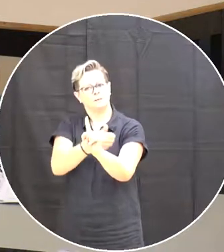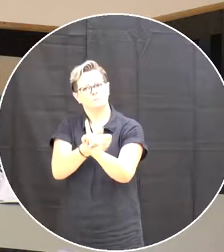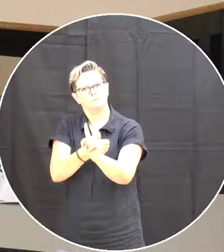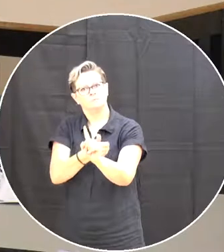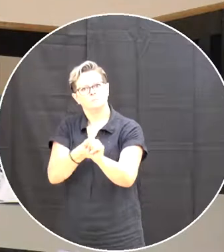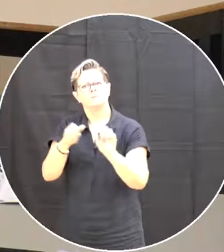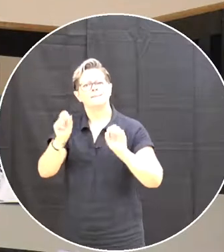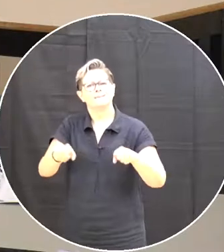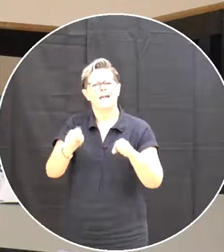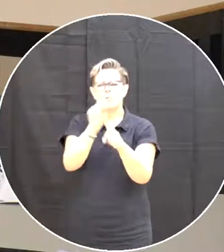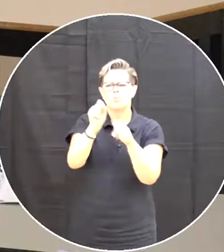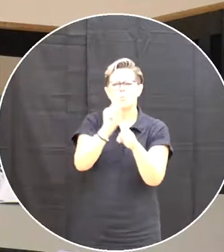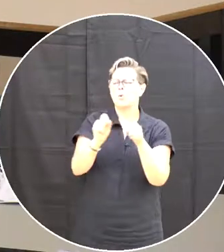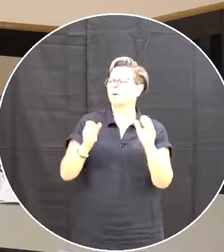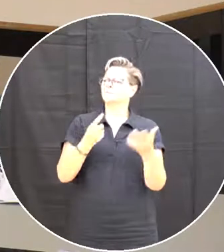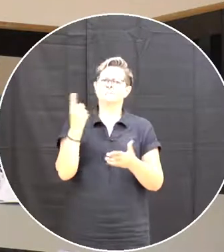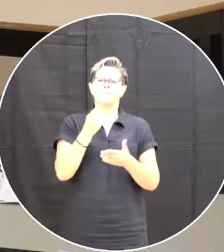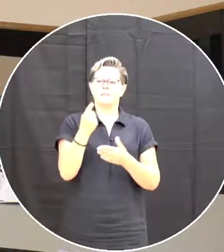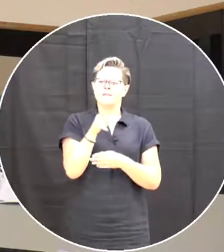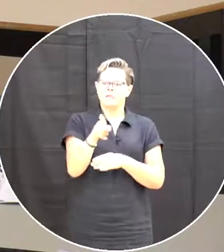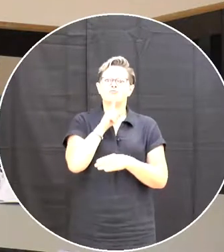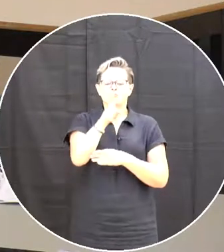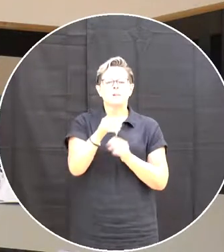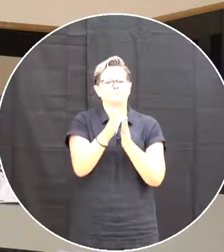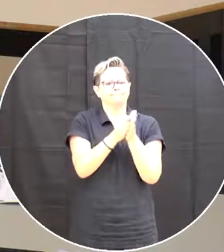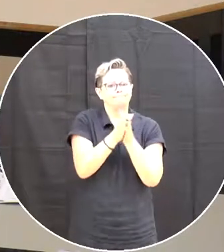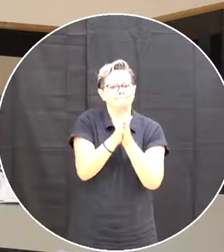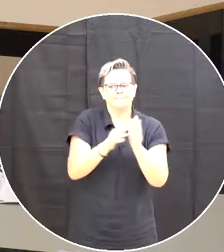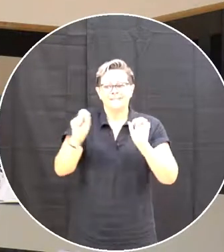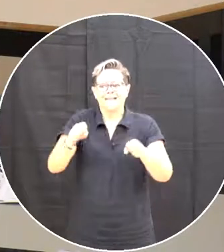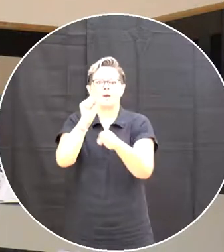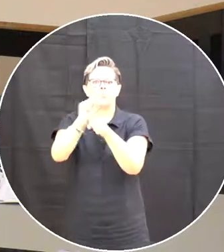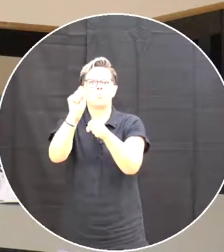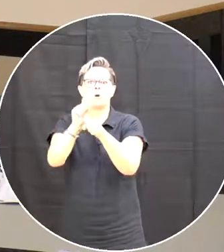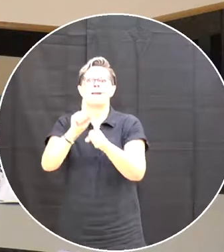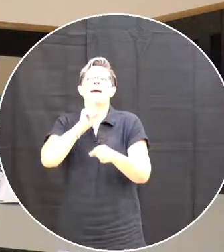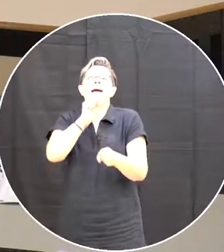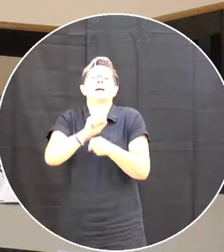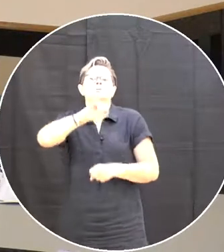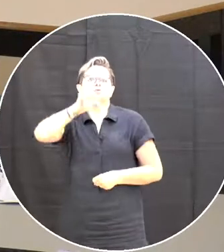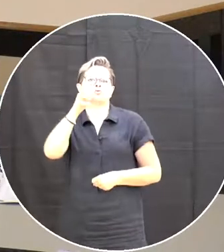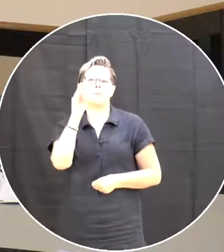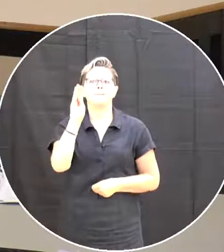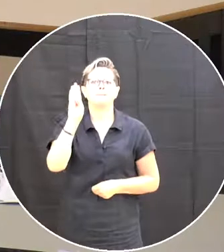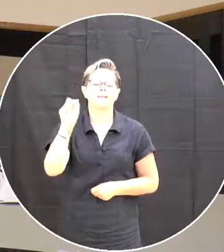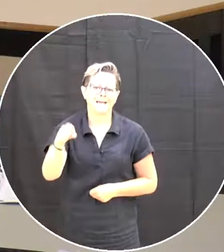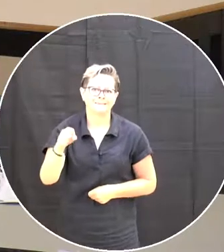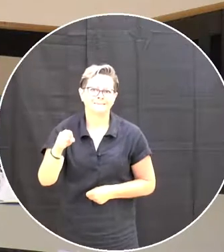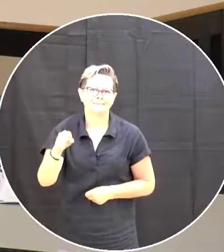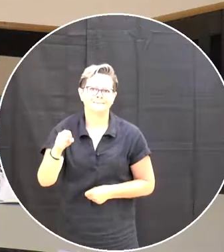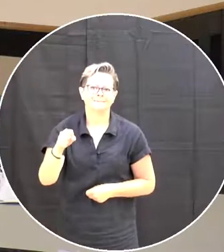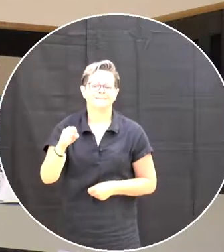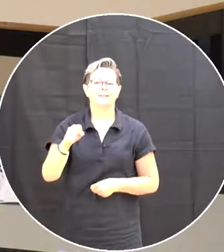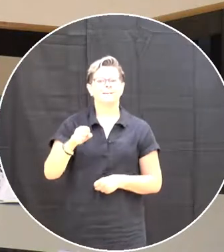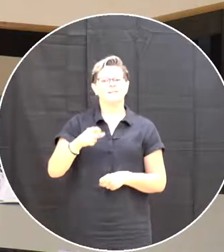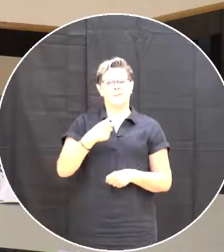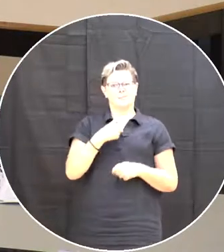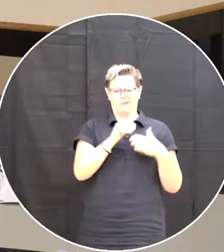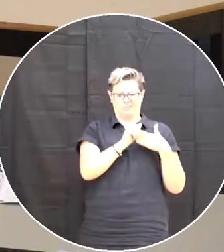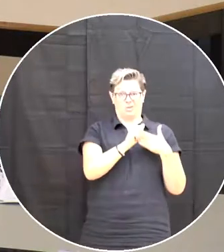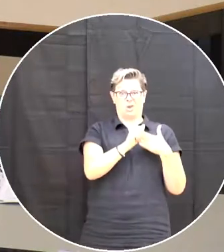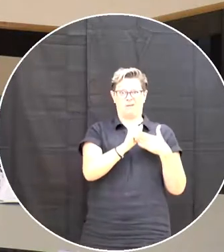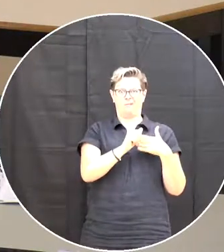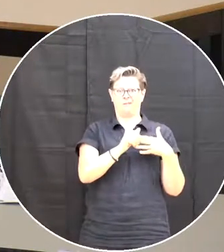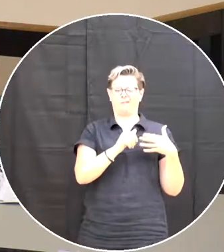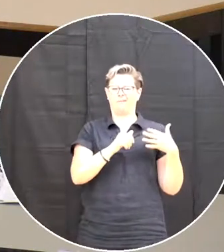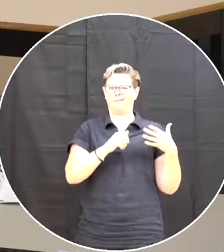current field That is Something that's actually Going to provide employment And What I can say As a chair As long as I've sat in this